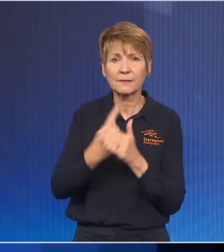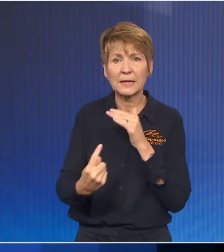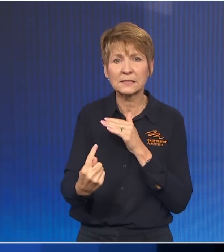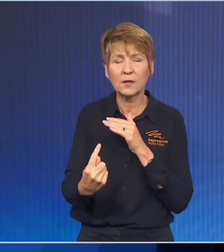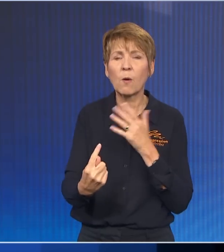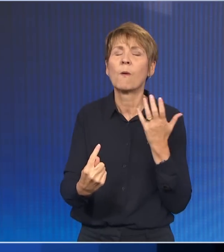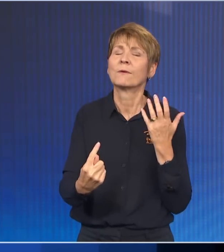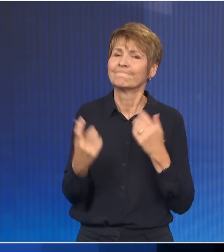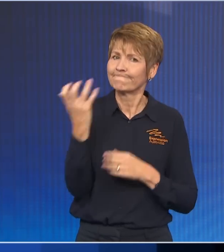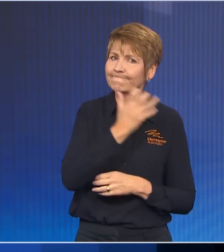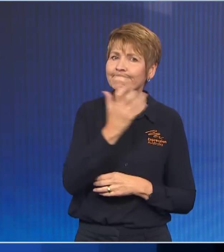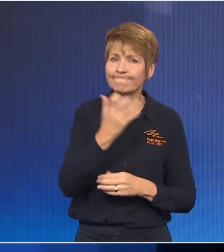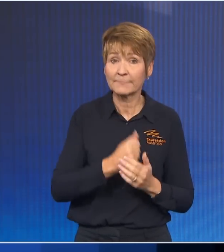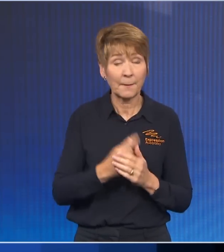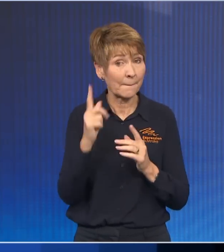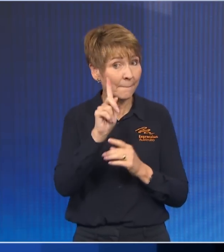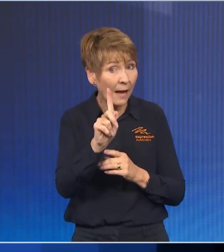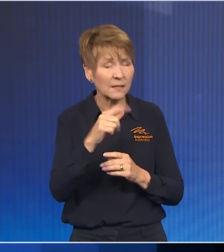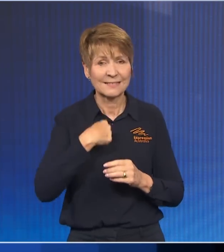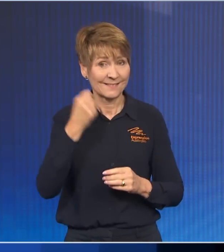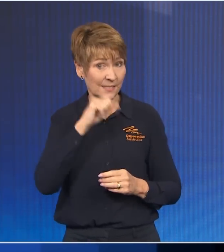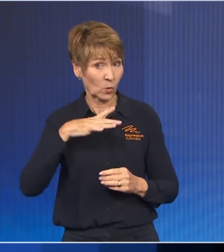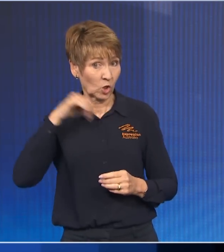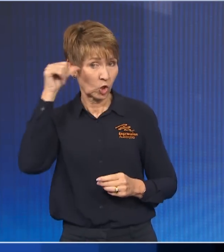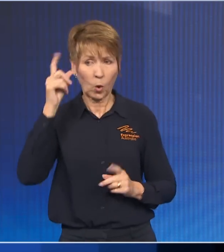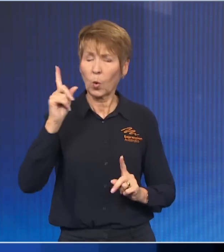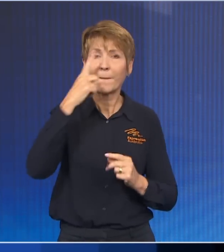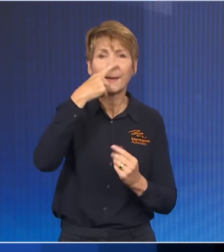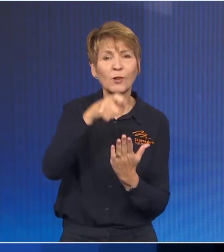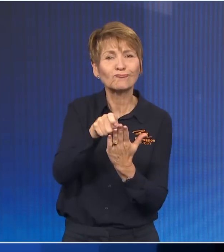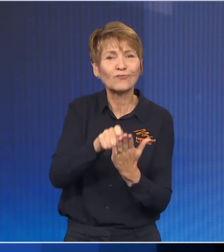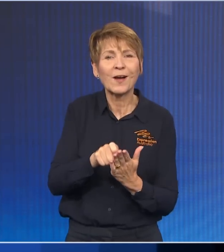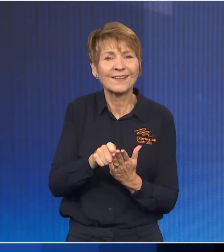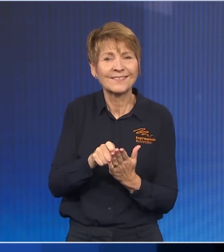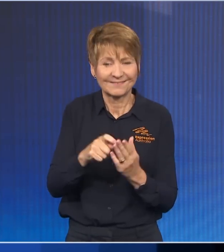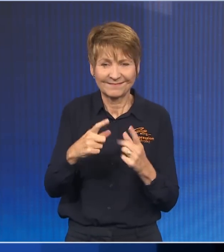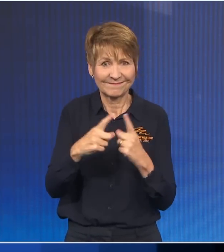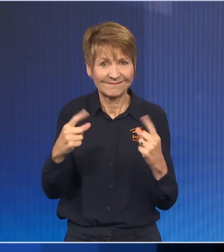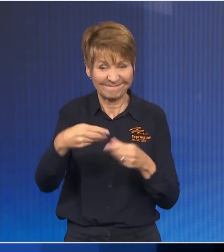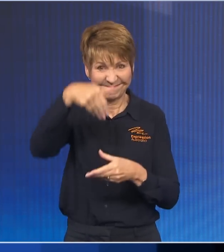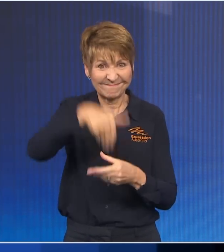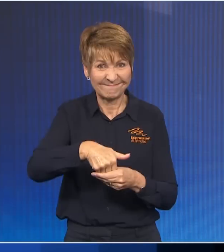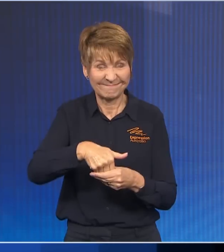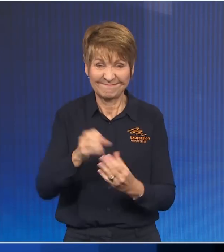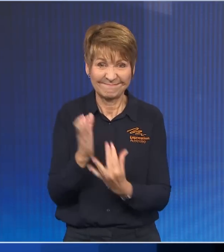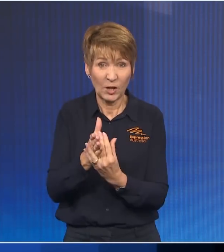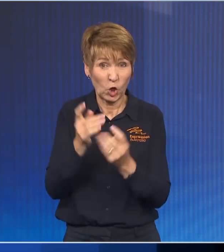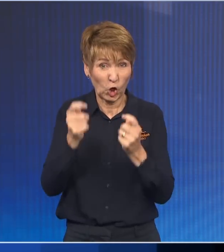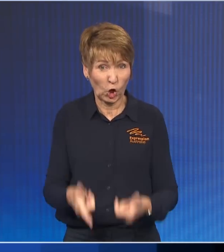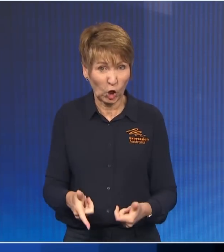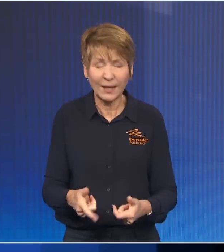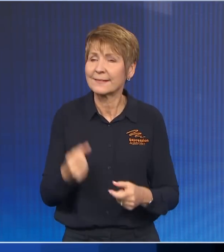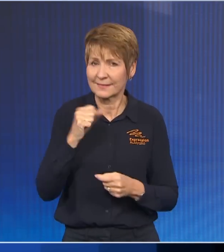obviously, the postals are still being counted. But again, you had a teal independent running against a Liberal.